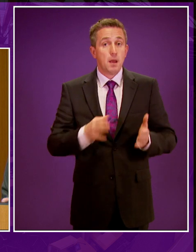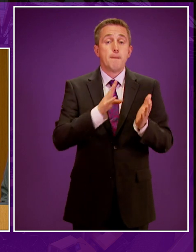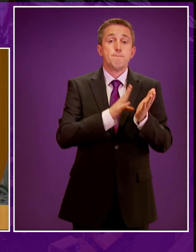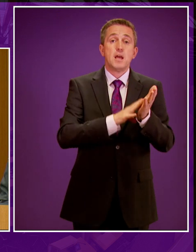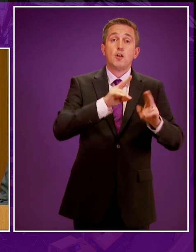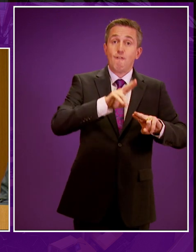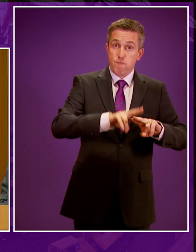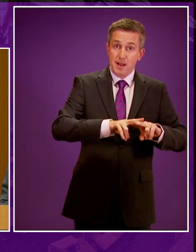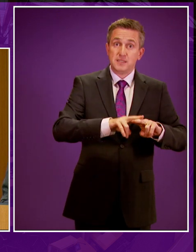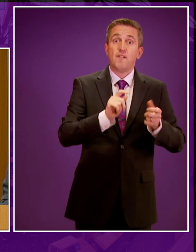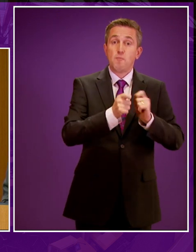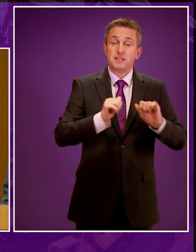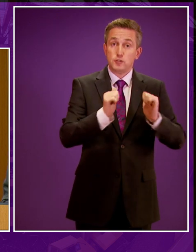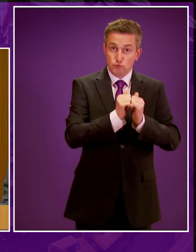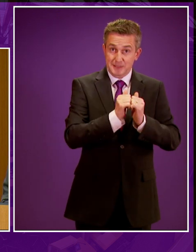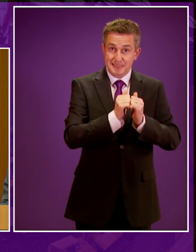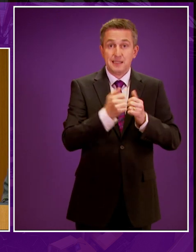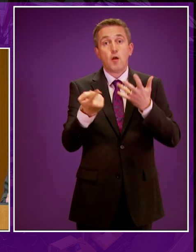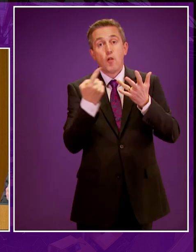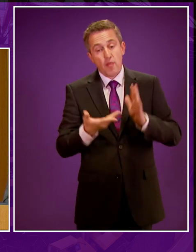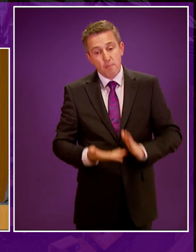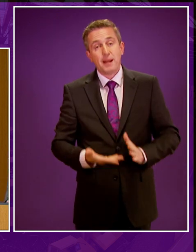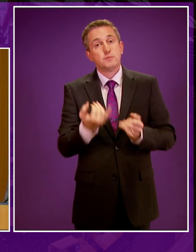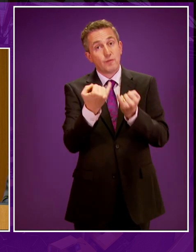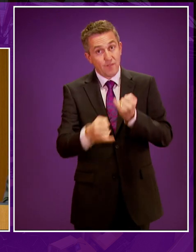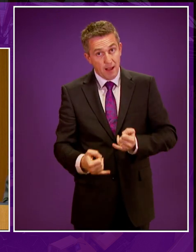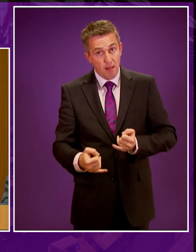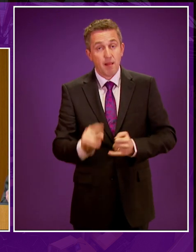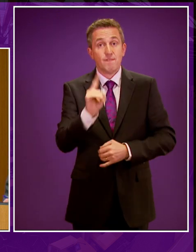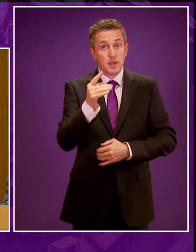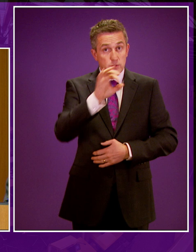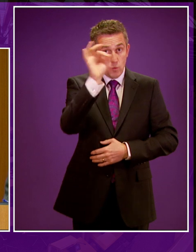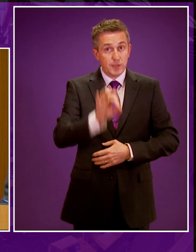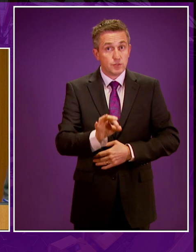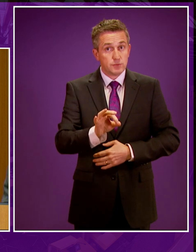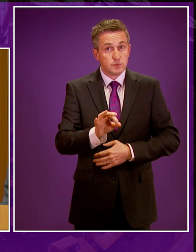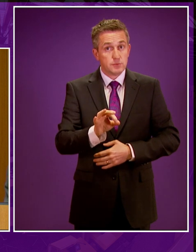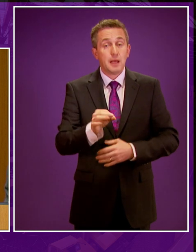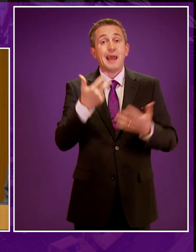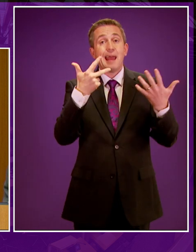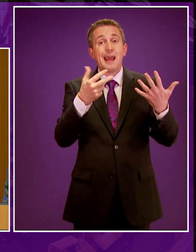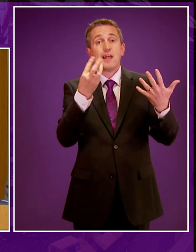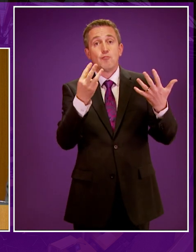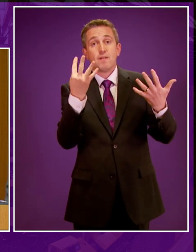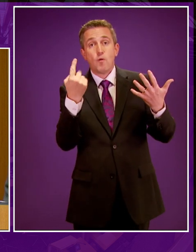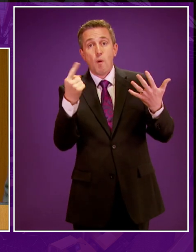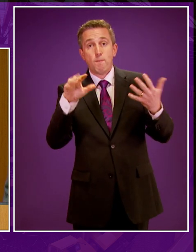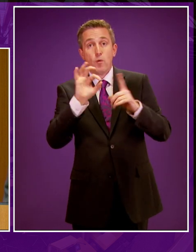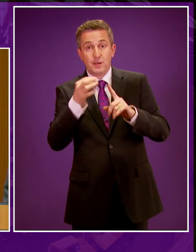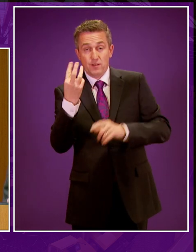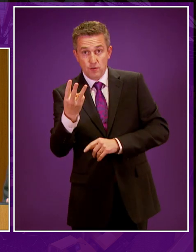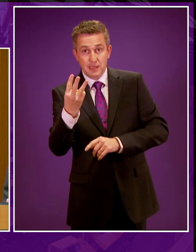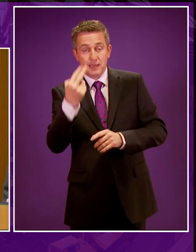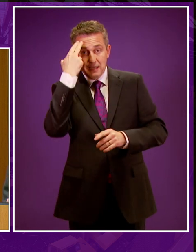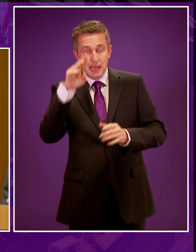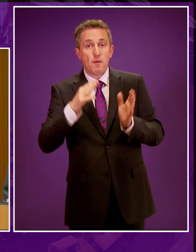of Murdo Fraser is agreed, then all other amendments would fall. The first question is that amendment 8341.3 in the name of